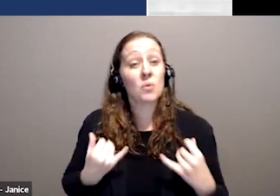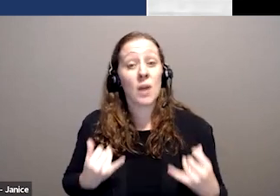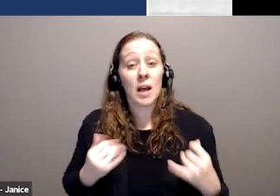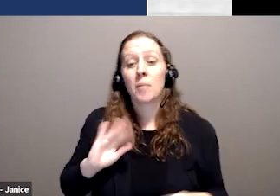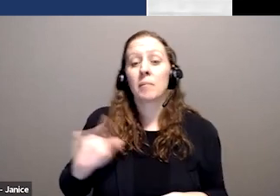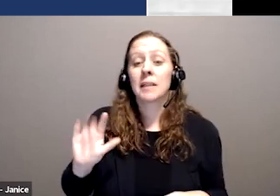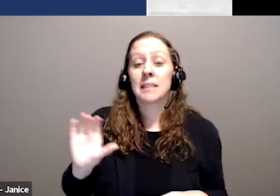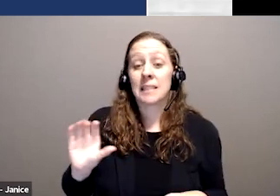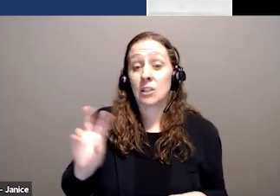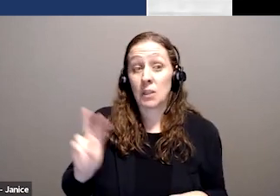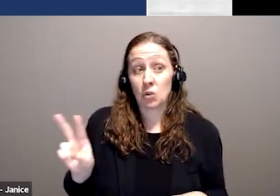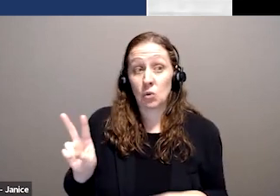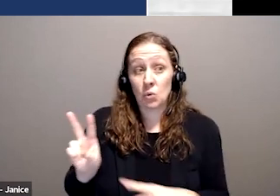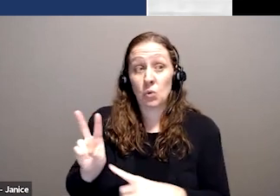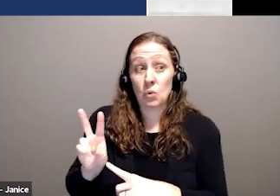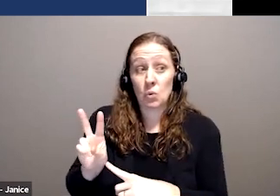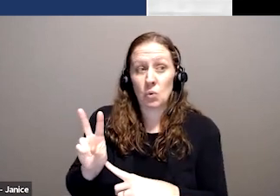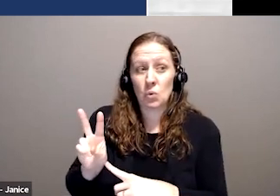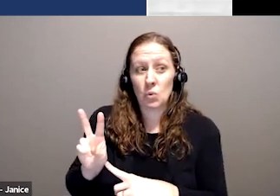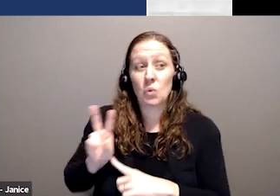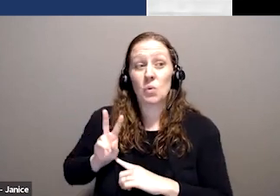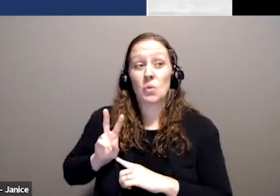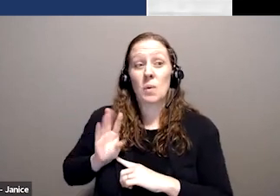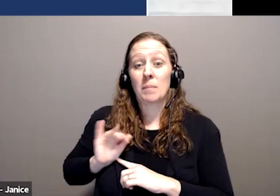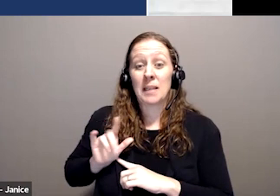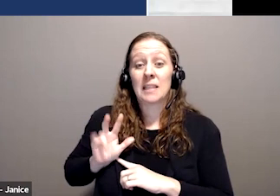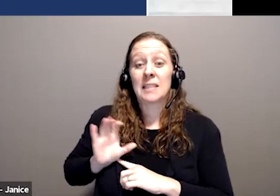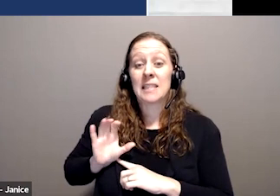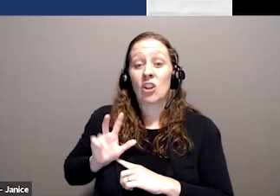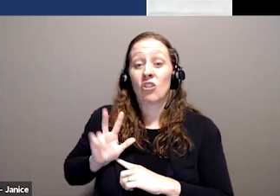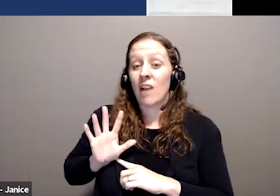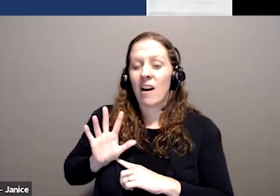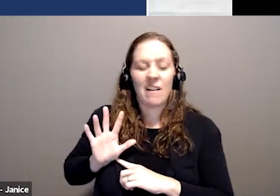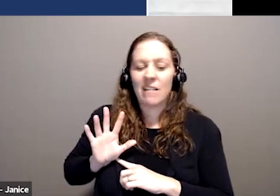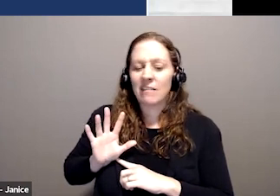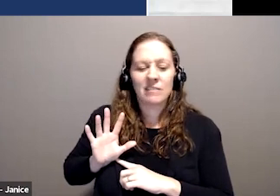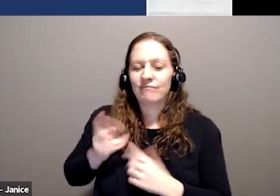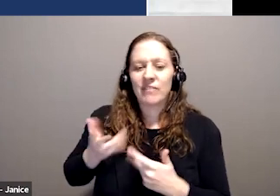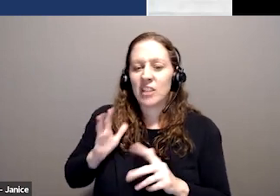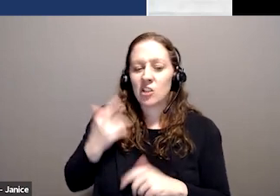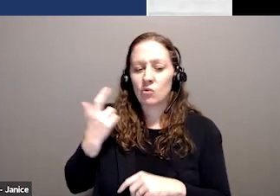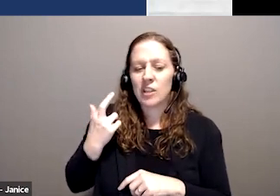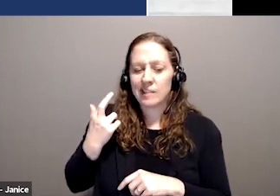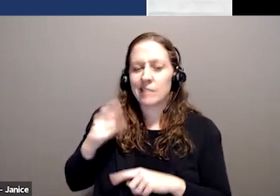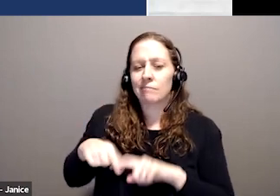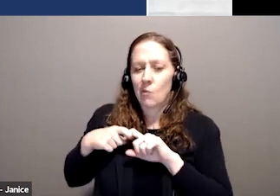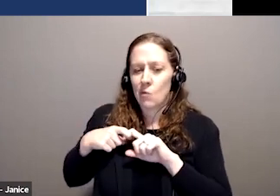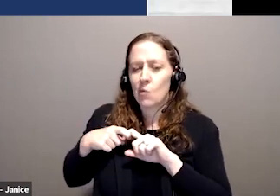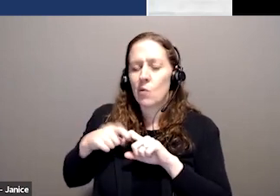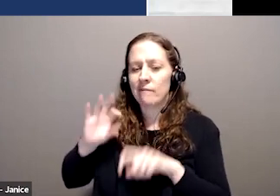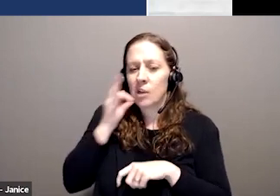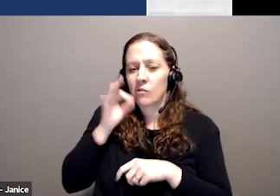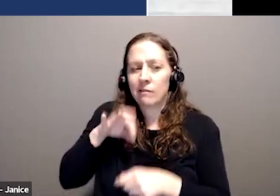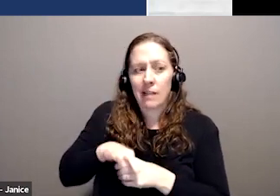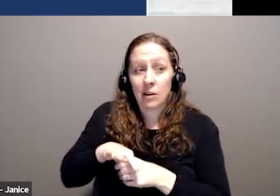BUC-22, after BUC-35 was called off due to the federal election, was introduced again in June 2,